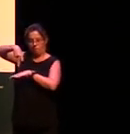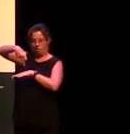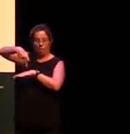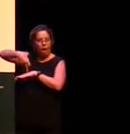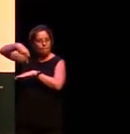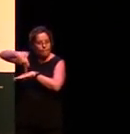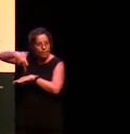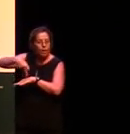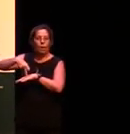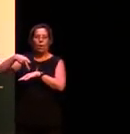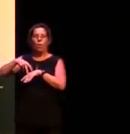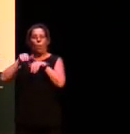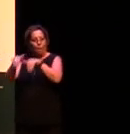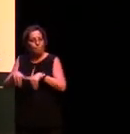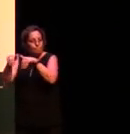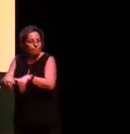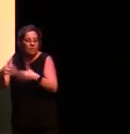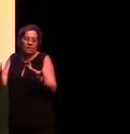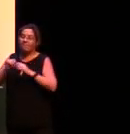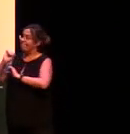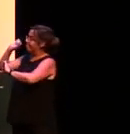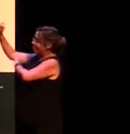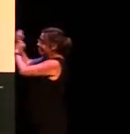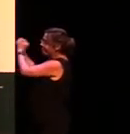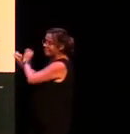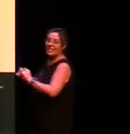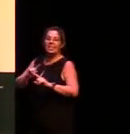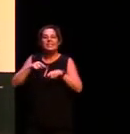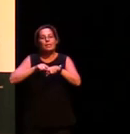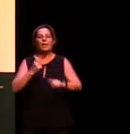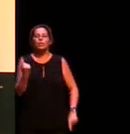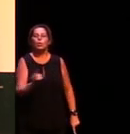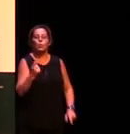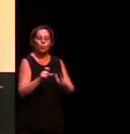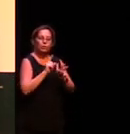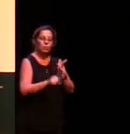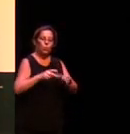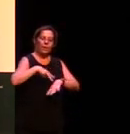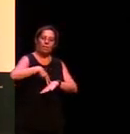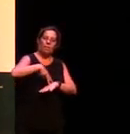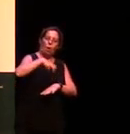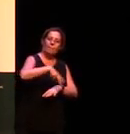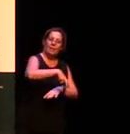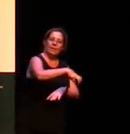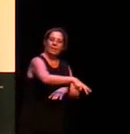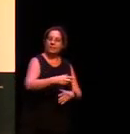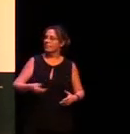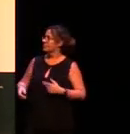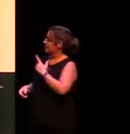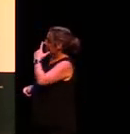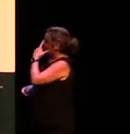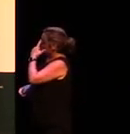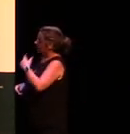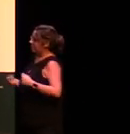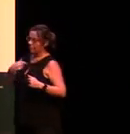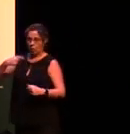and each type has its own verb right so and these verbs aren't even really clearly related to each other okay so where whereas